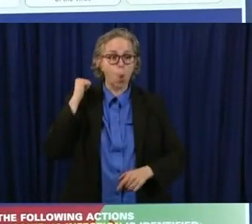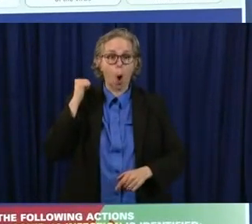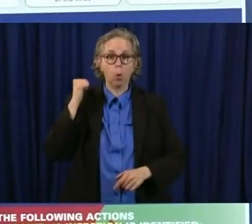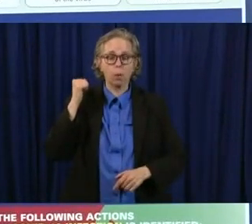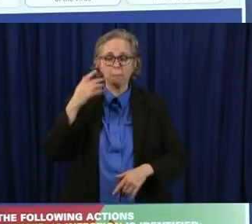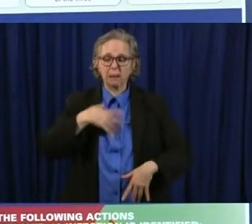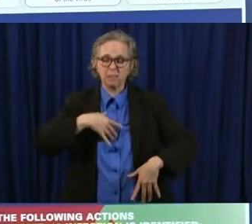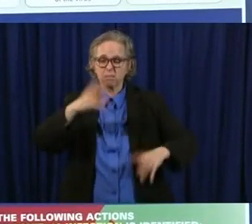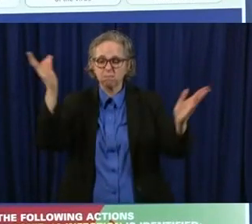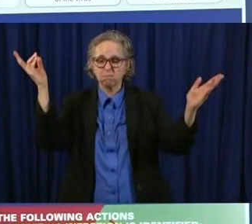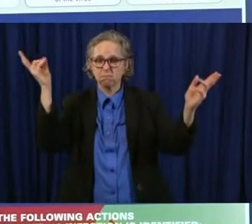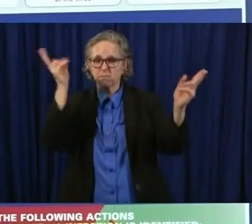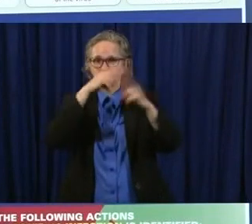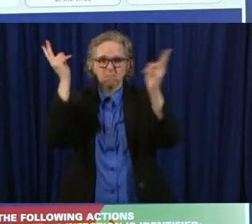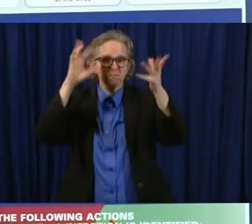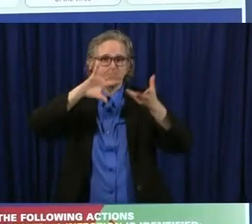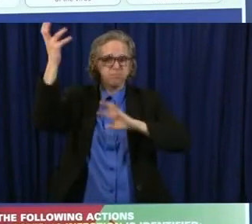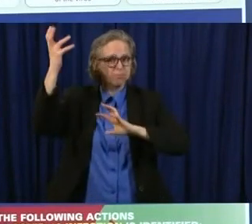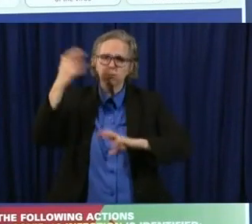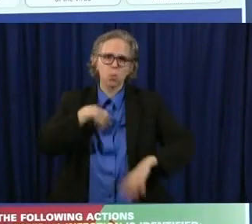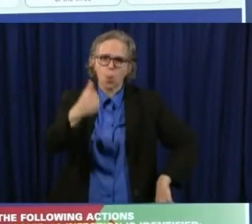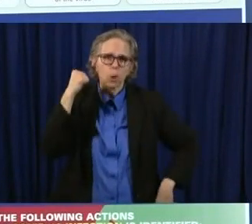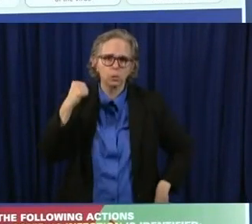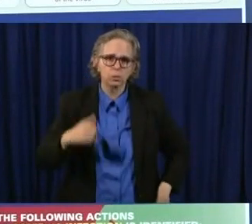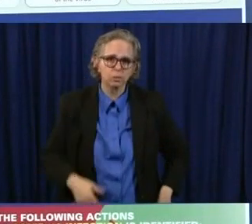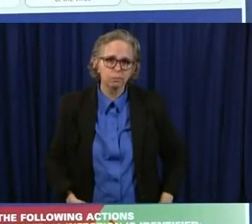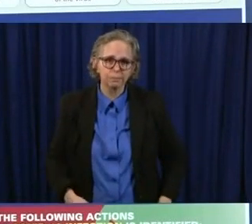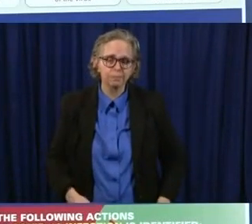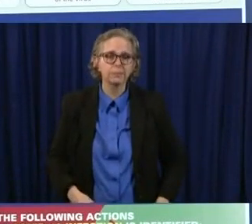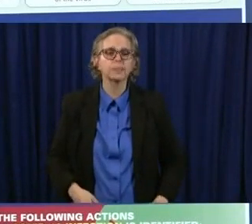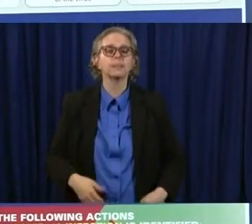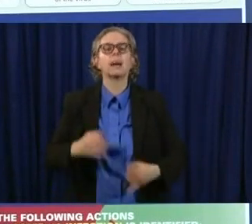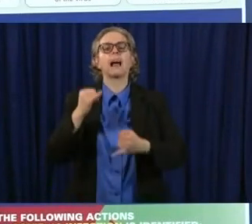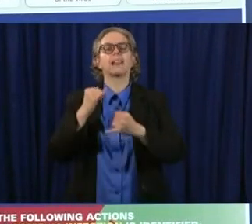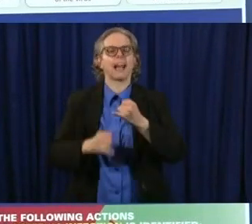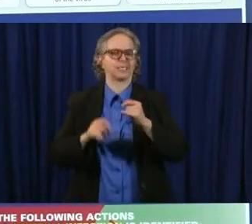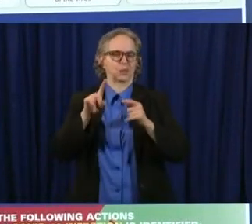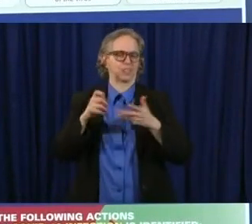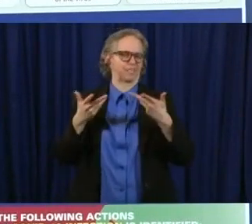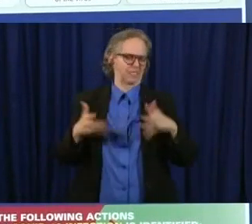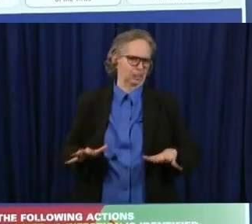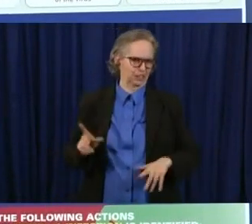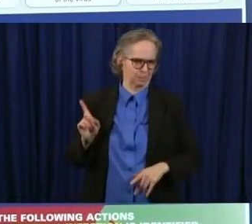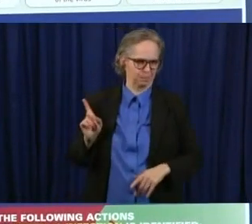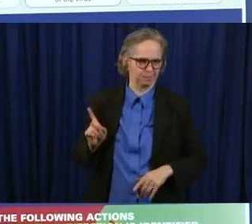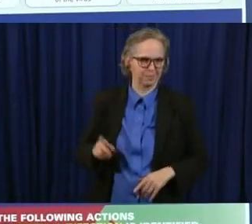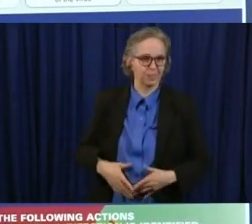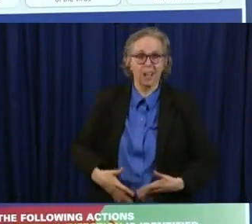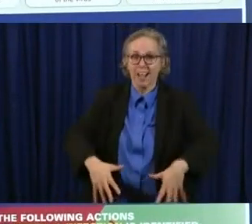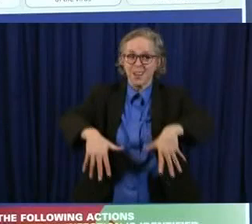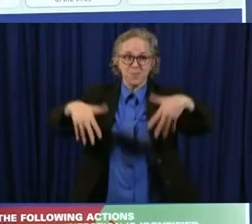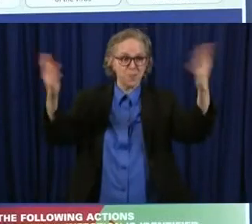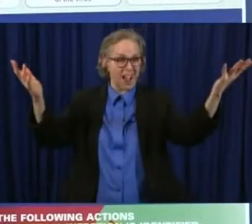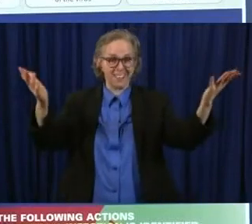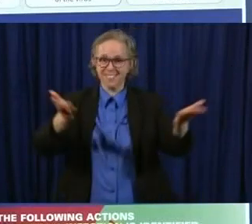that's the last question for today hey wow all right